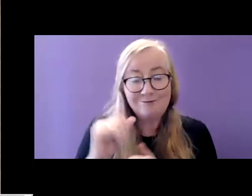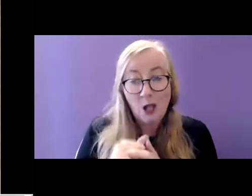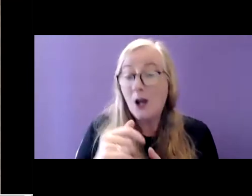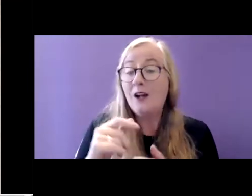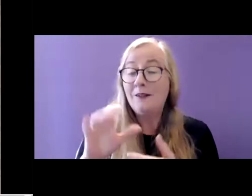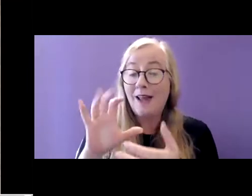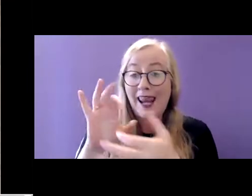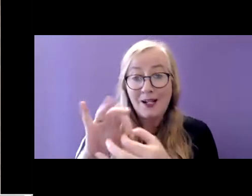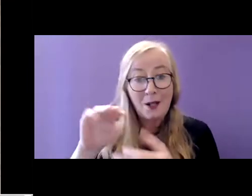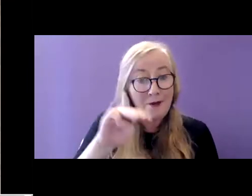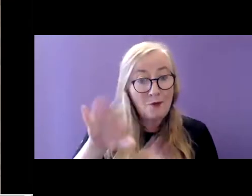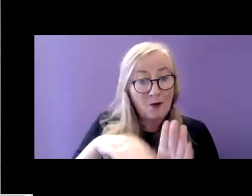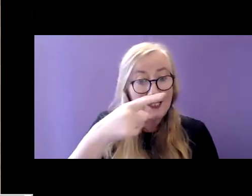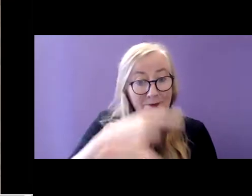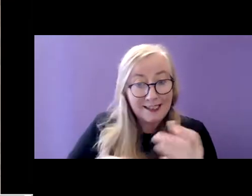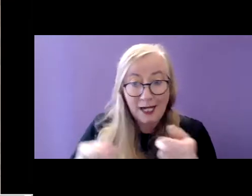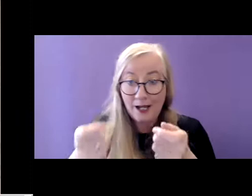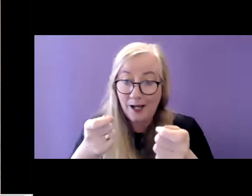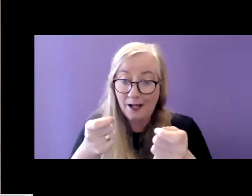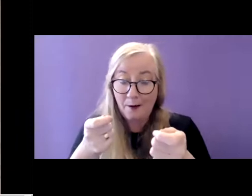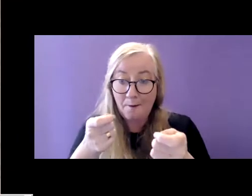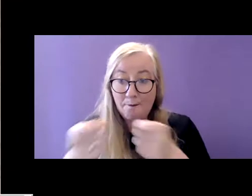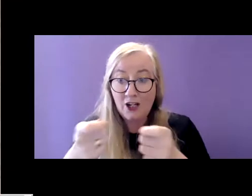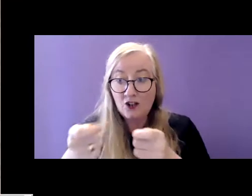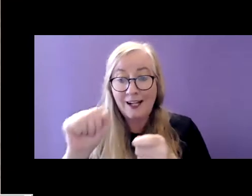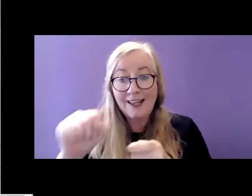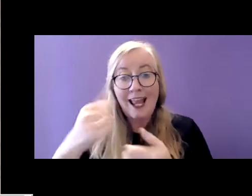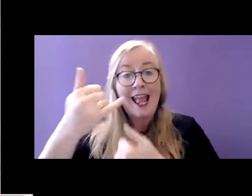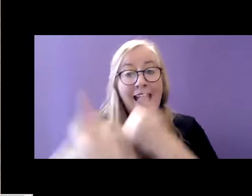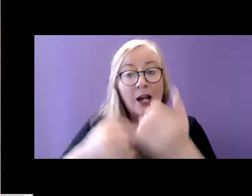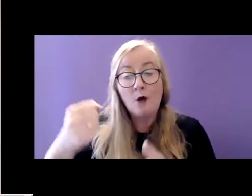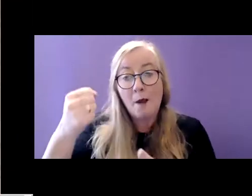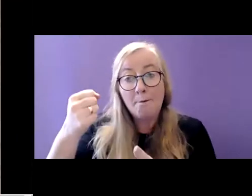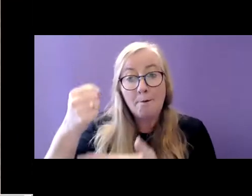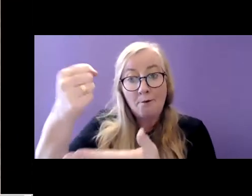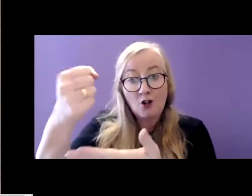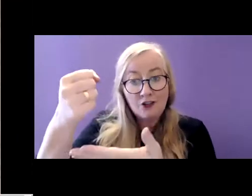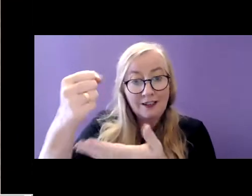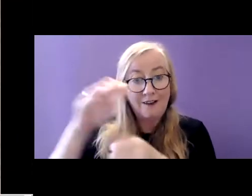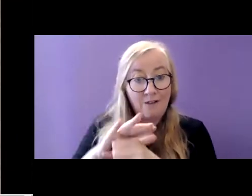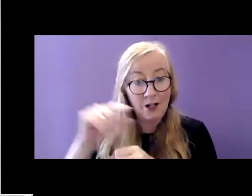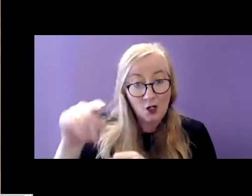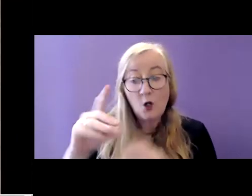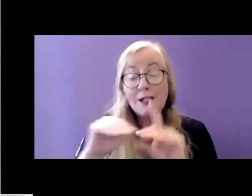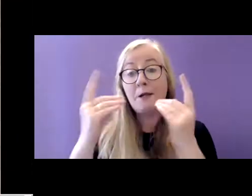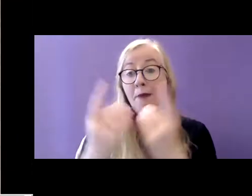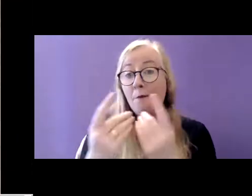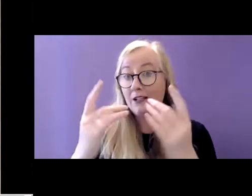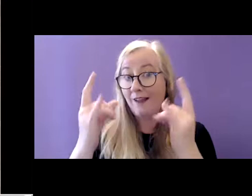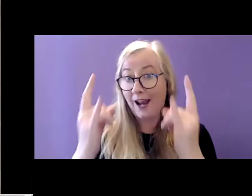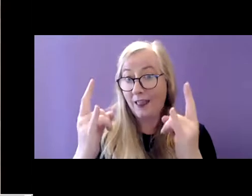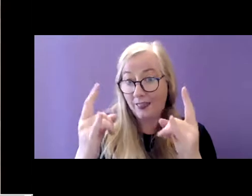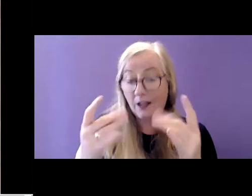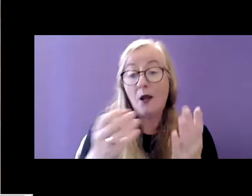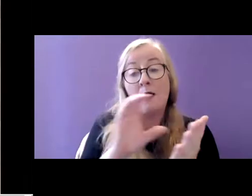disabilities and manages a significant annual budget for such services. The Department of Health also provides funding